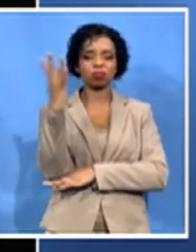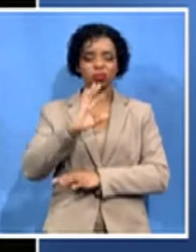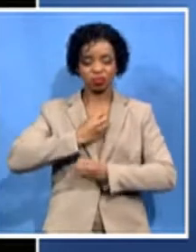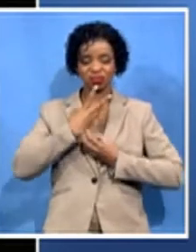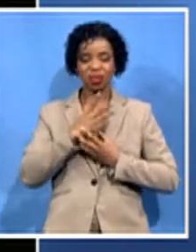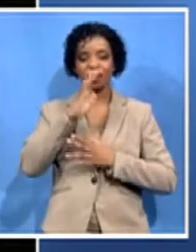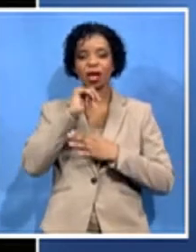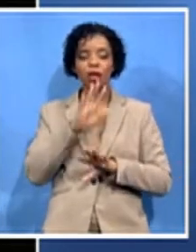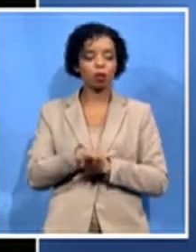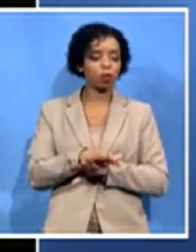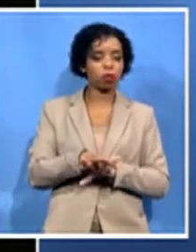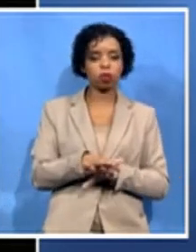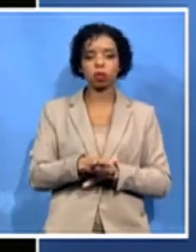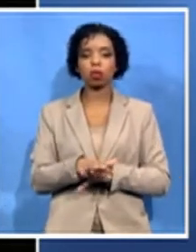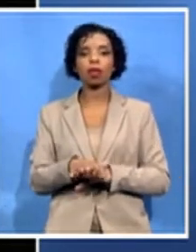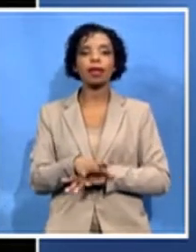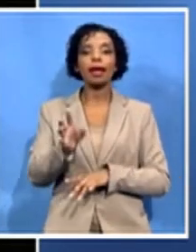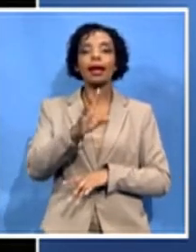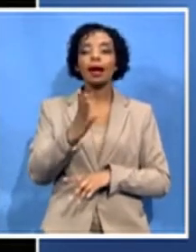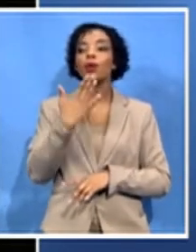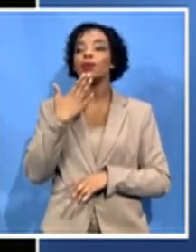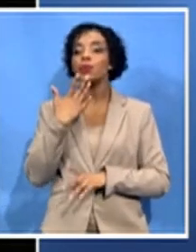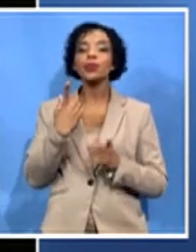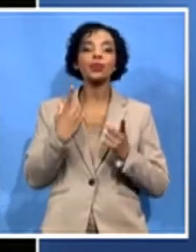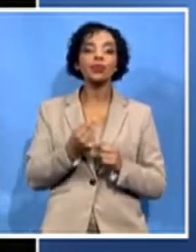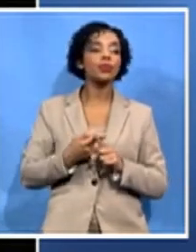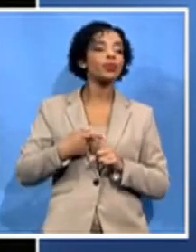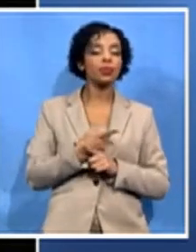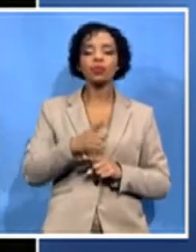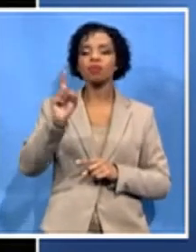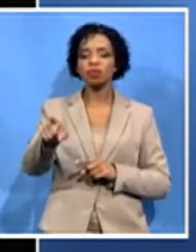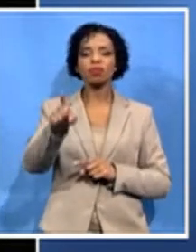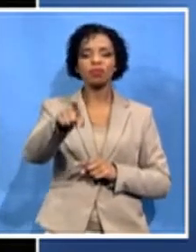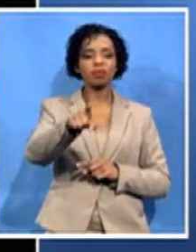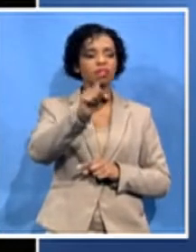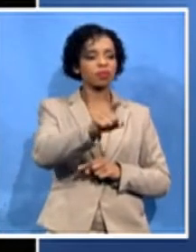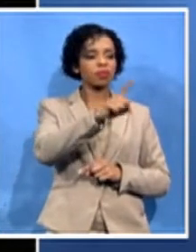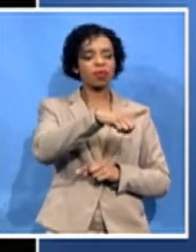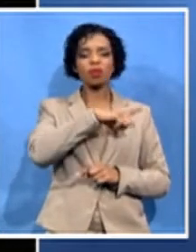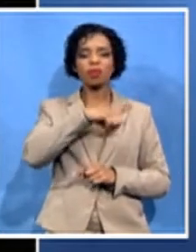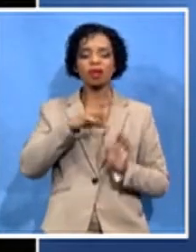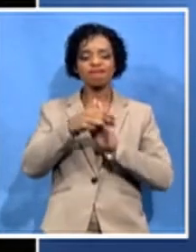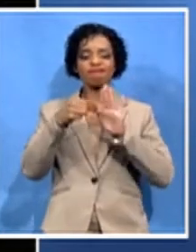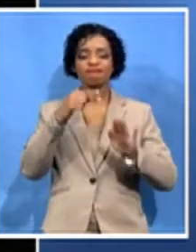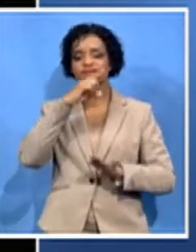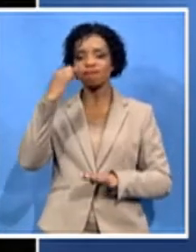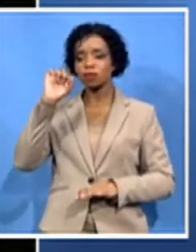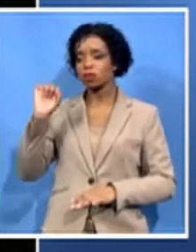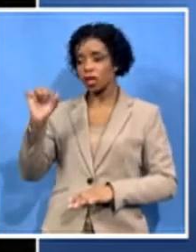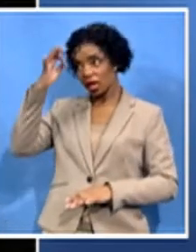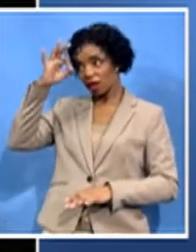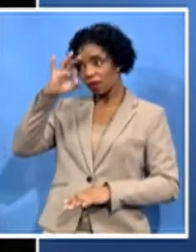wrong in the name of the African National Congress and of the government. So those are the issues, obviously, that